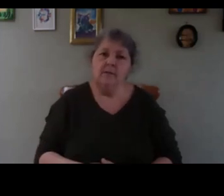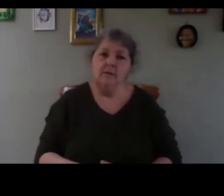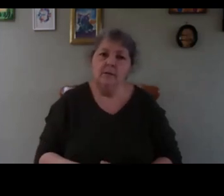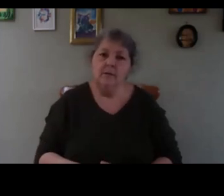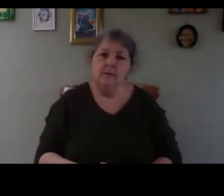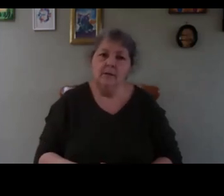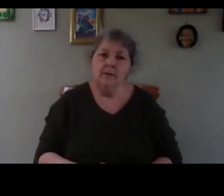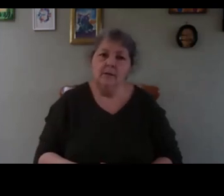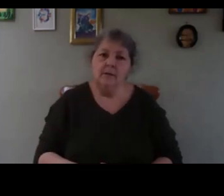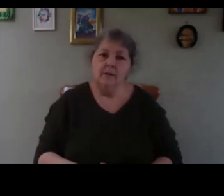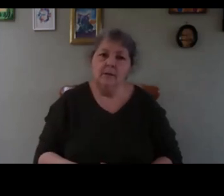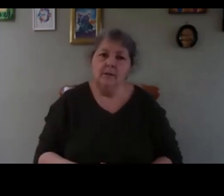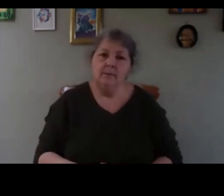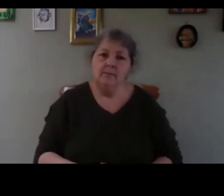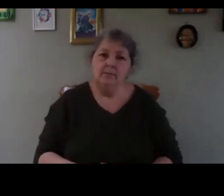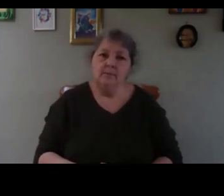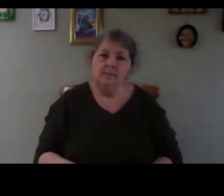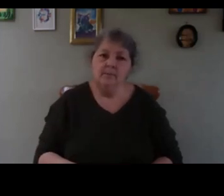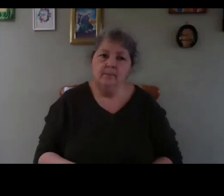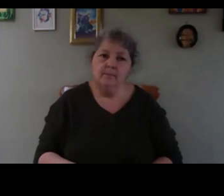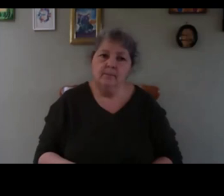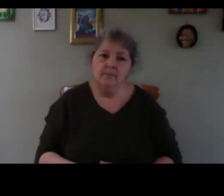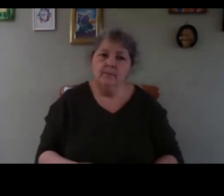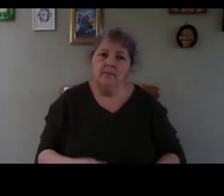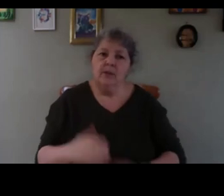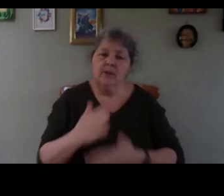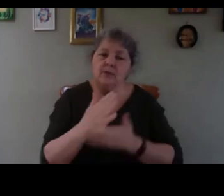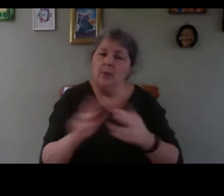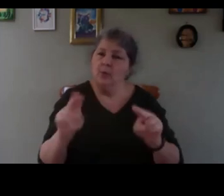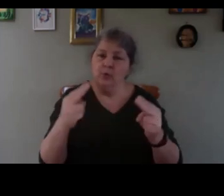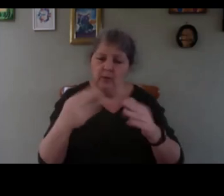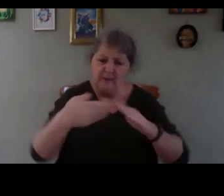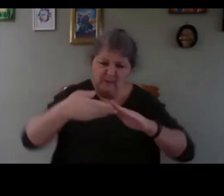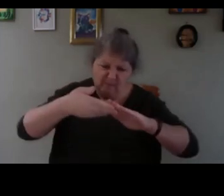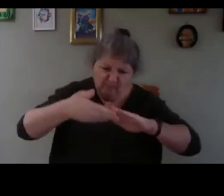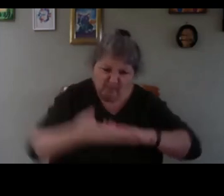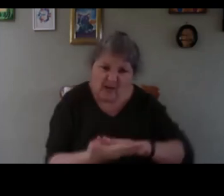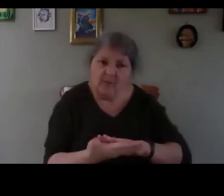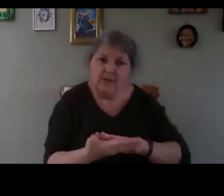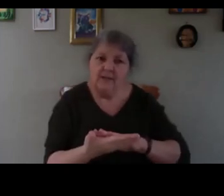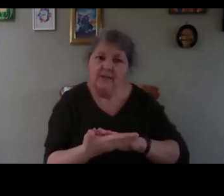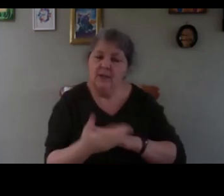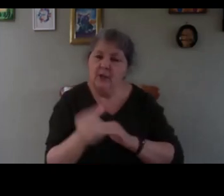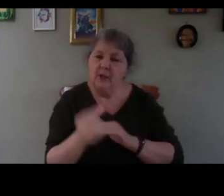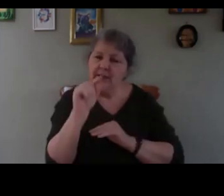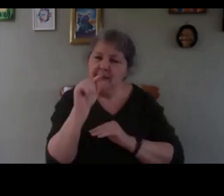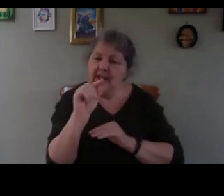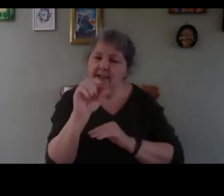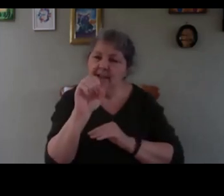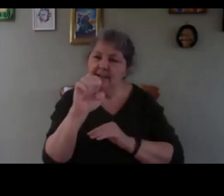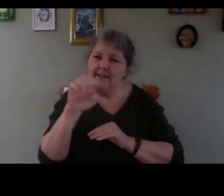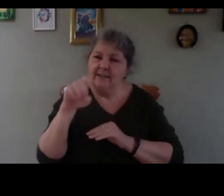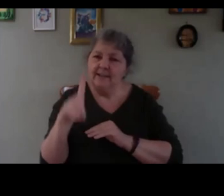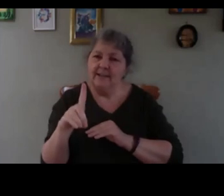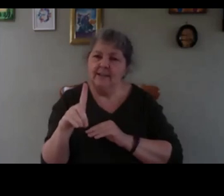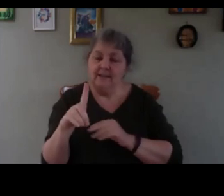never bury them they are just left on top they are very small tiny seeds and I would use a spray